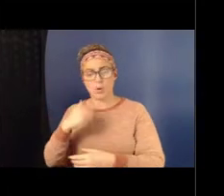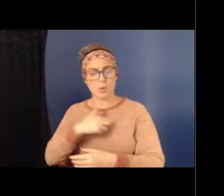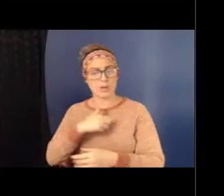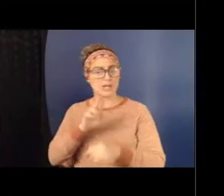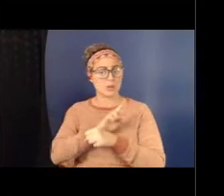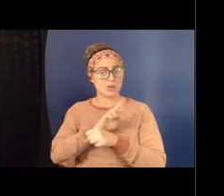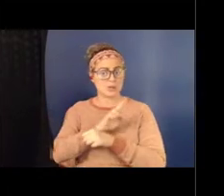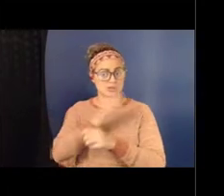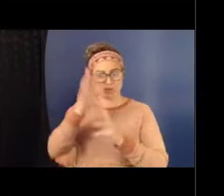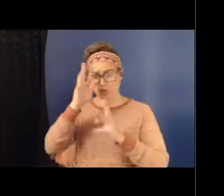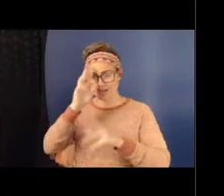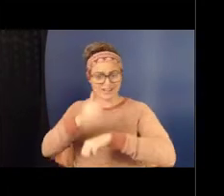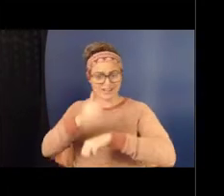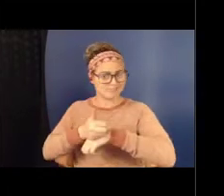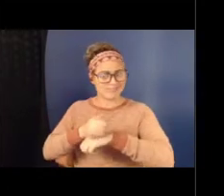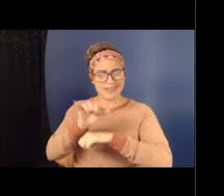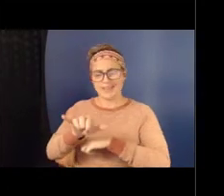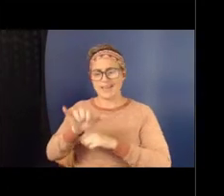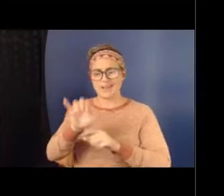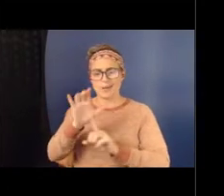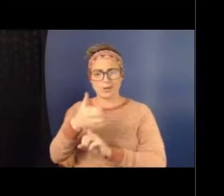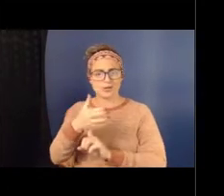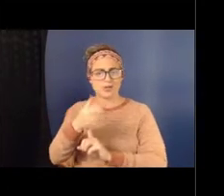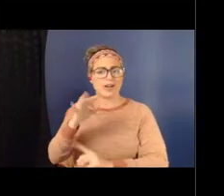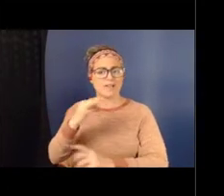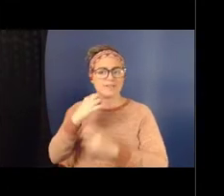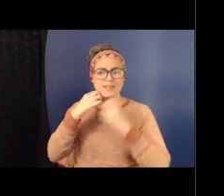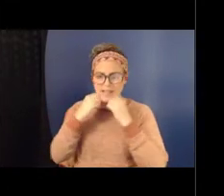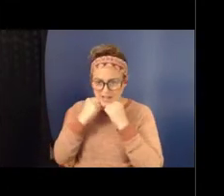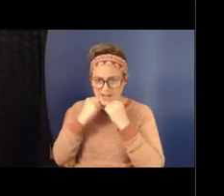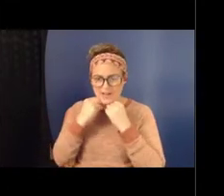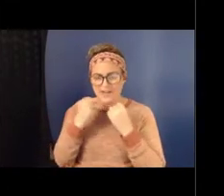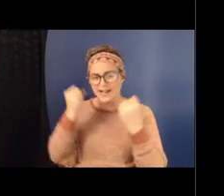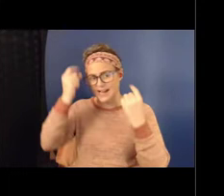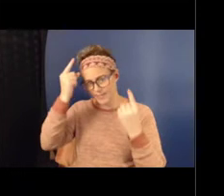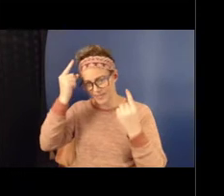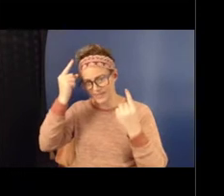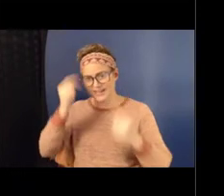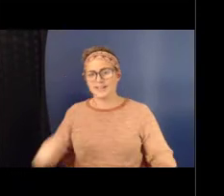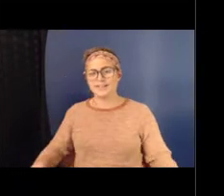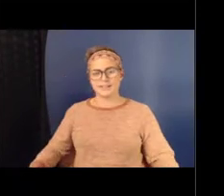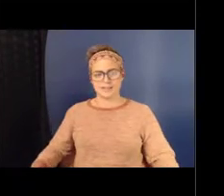and care and empathy in a school.